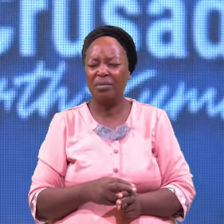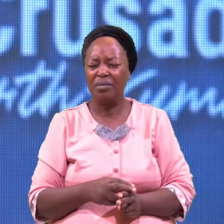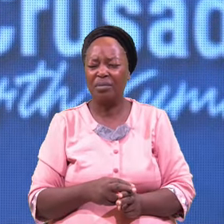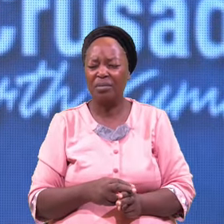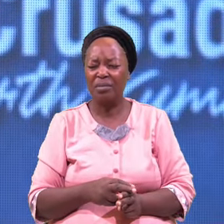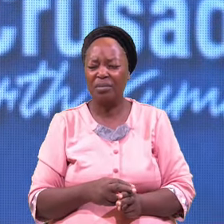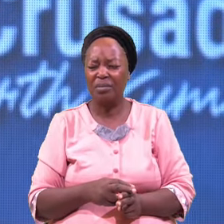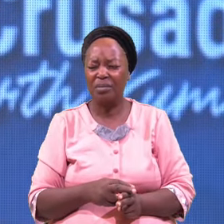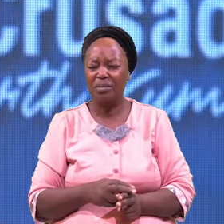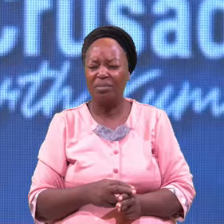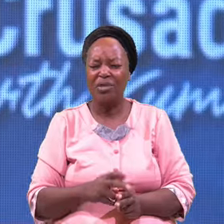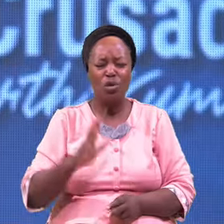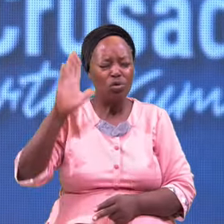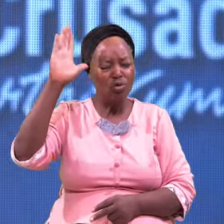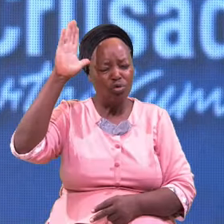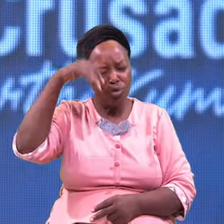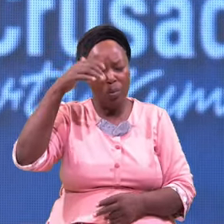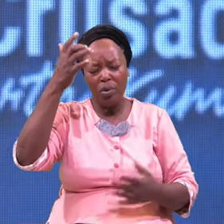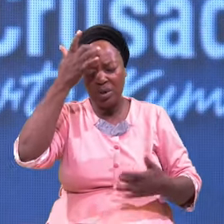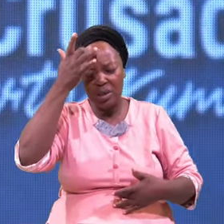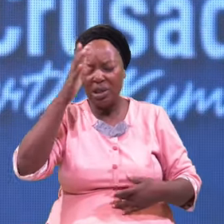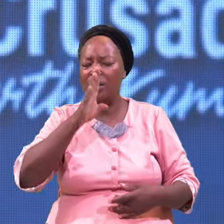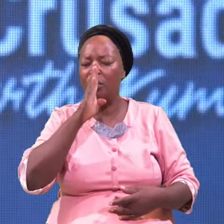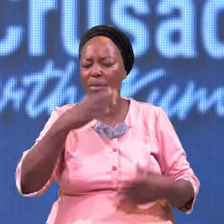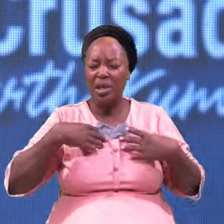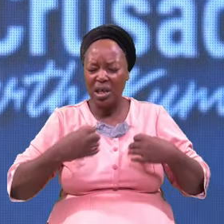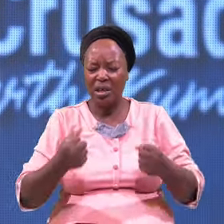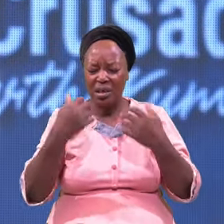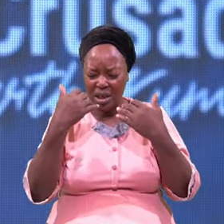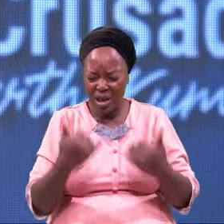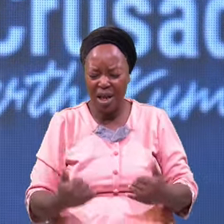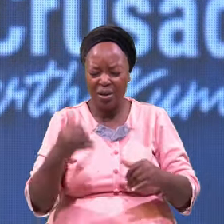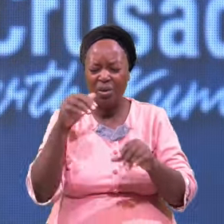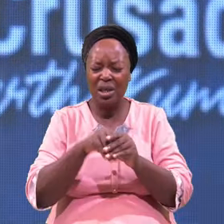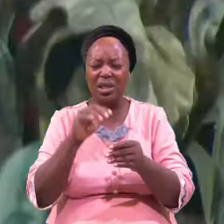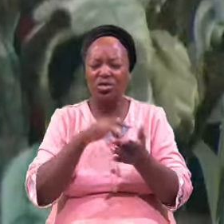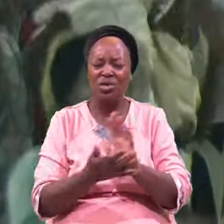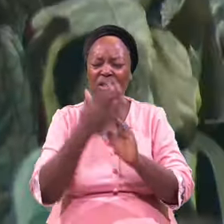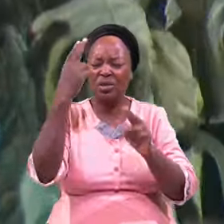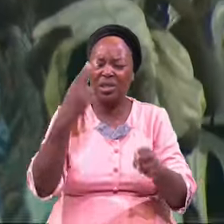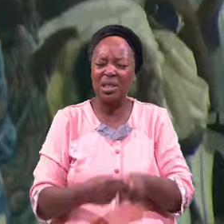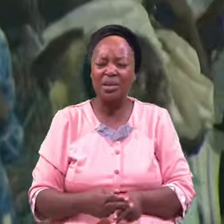Incurable Disease Be Healed Right Now In Jesus Name